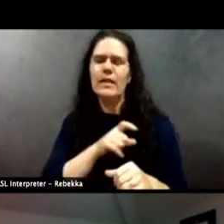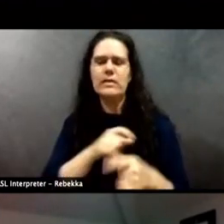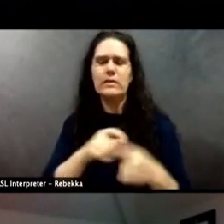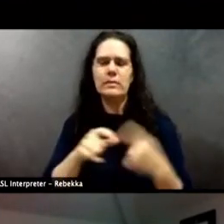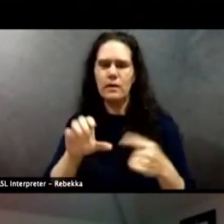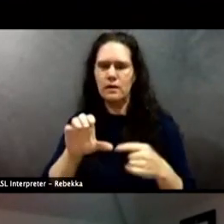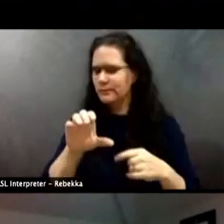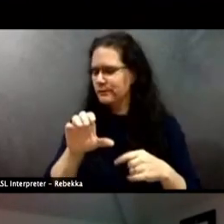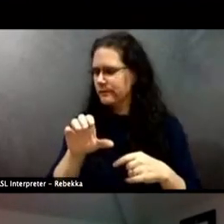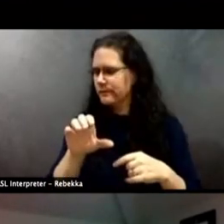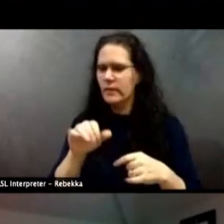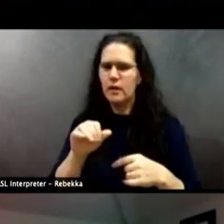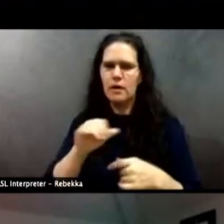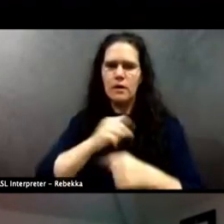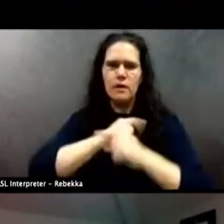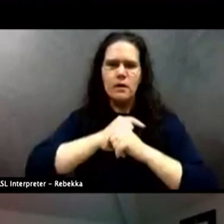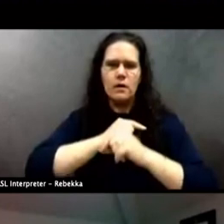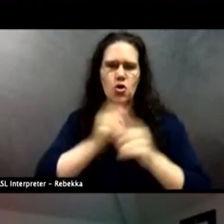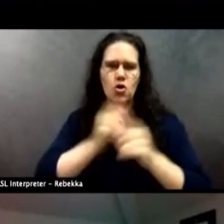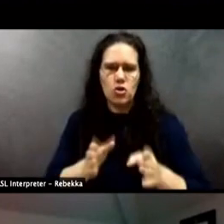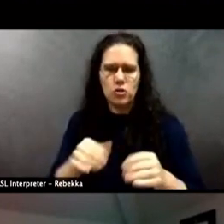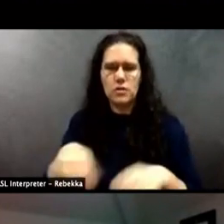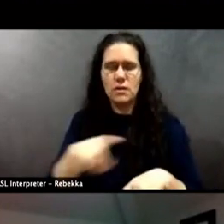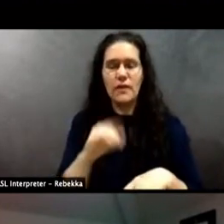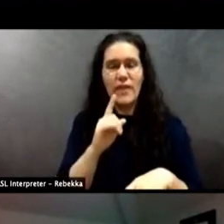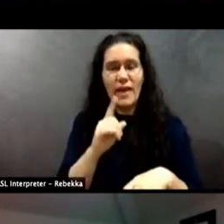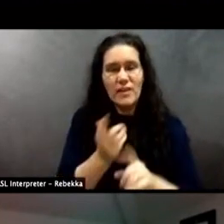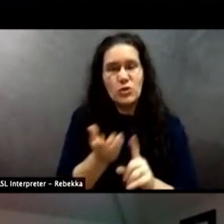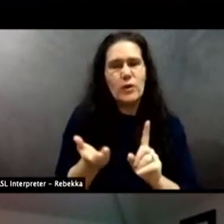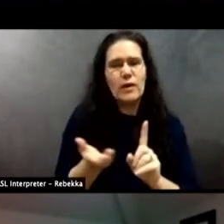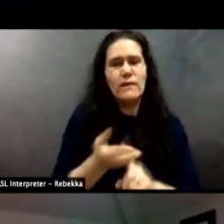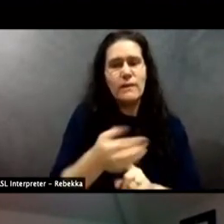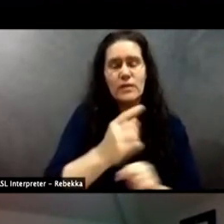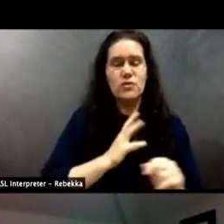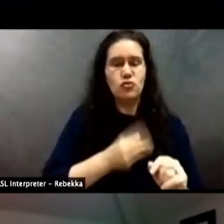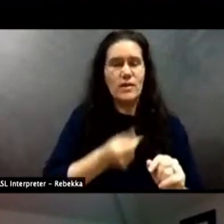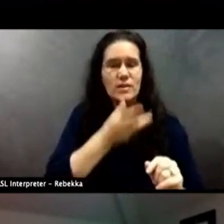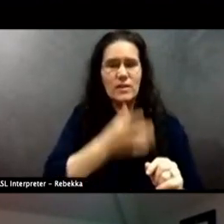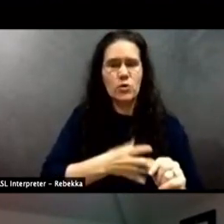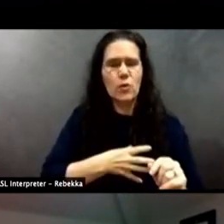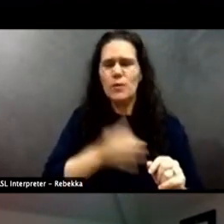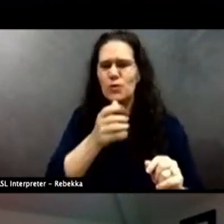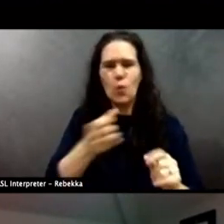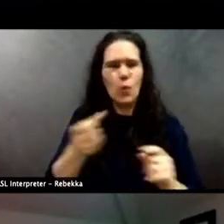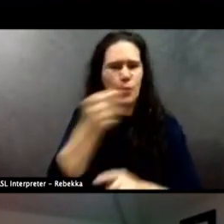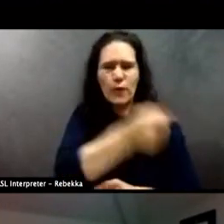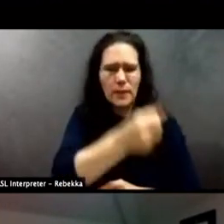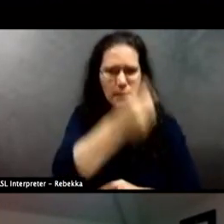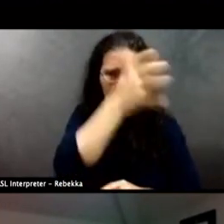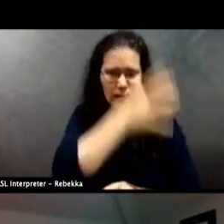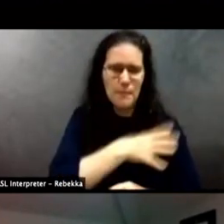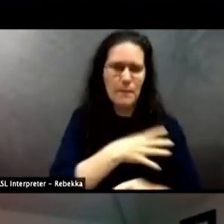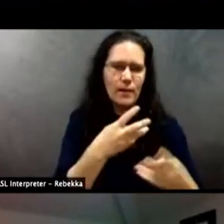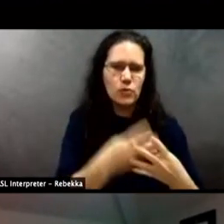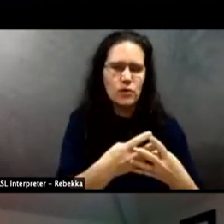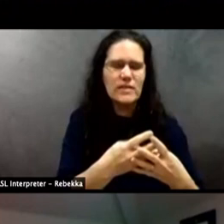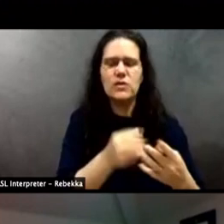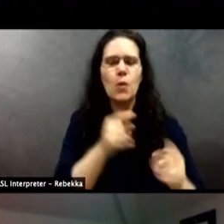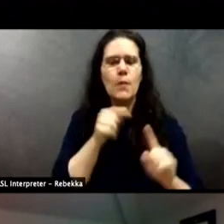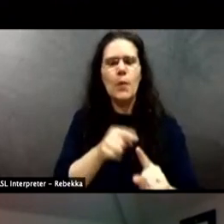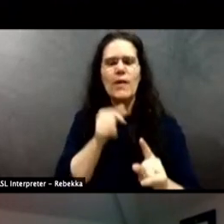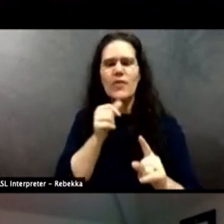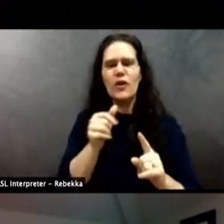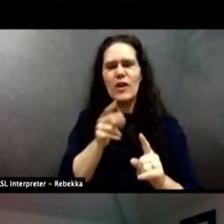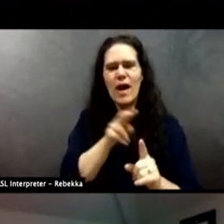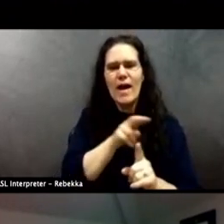in Massachusetts not to be housed in a male prison. That also happened to her. So people aren't feeling